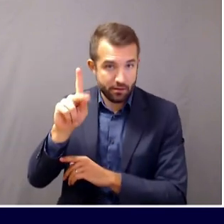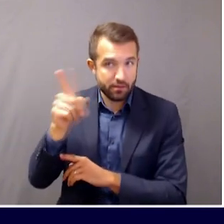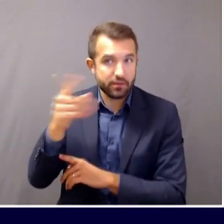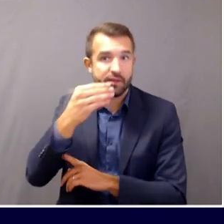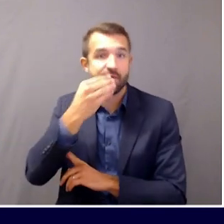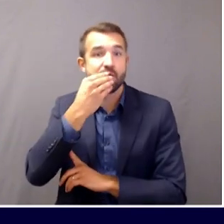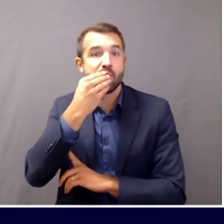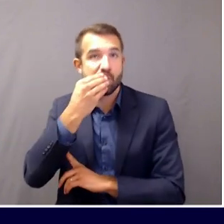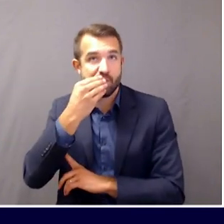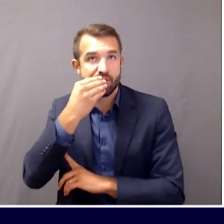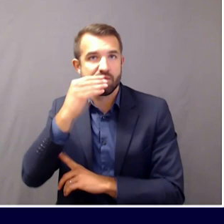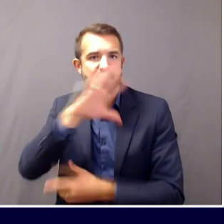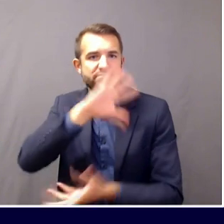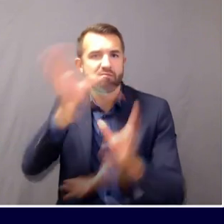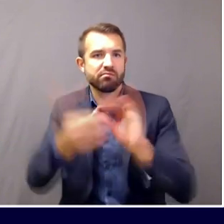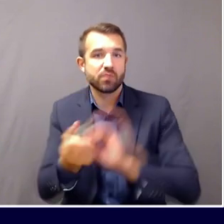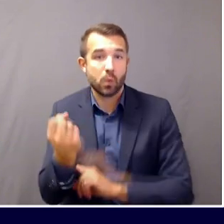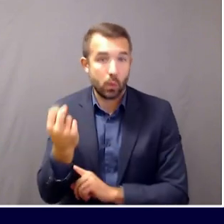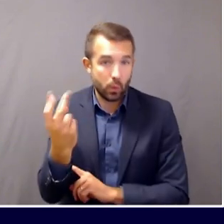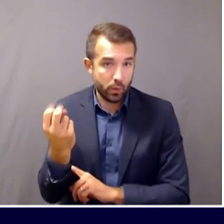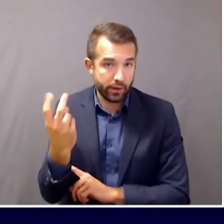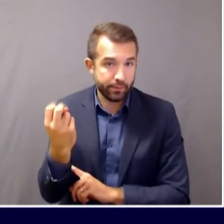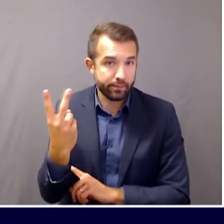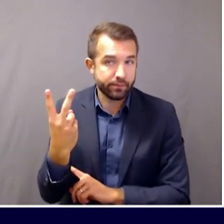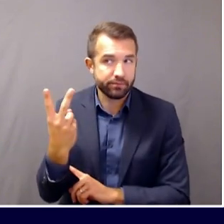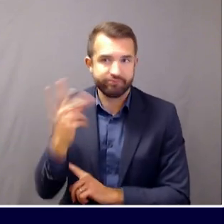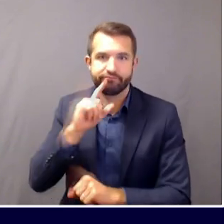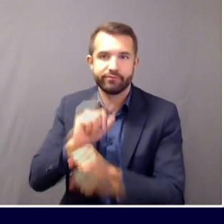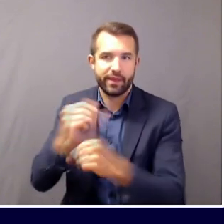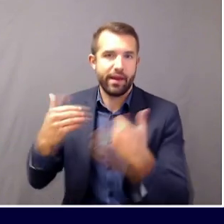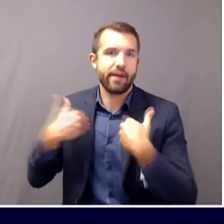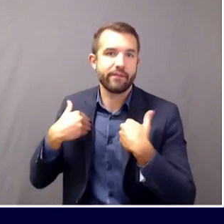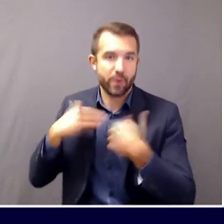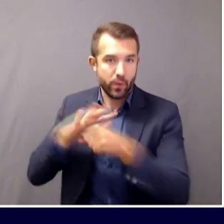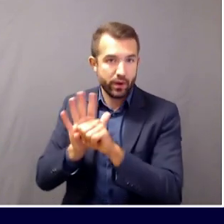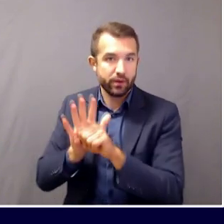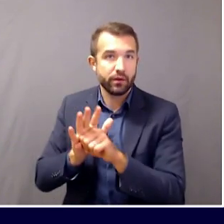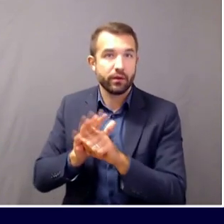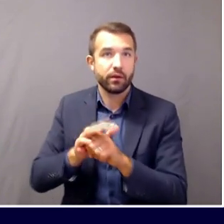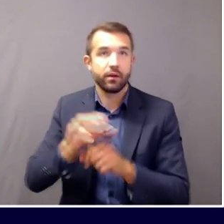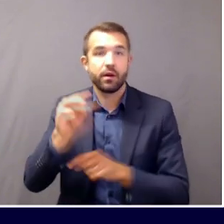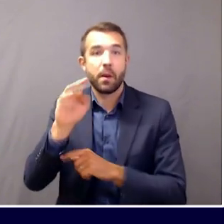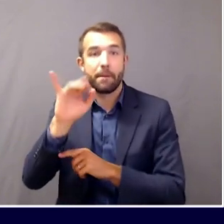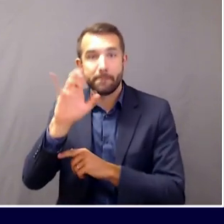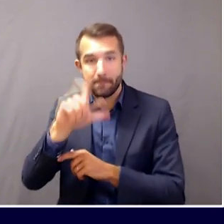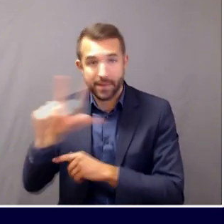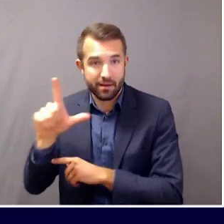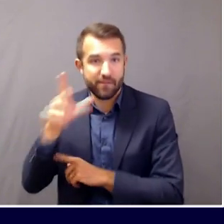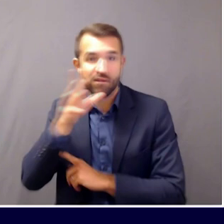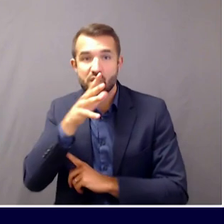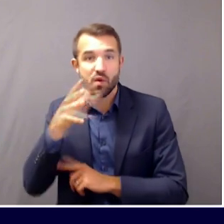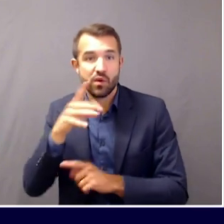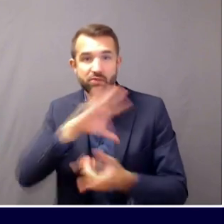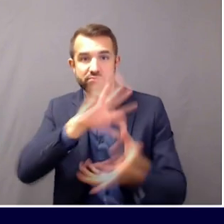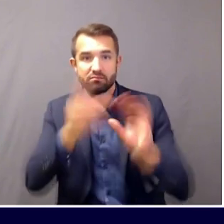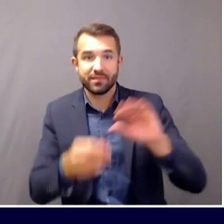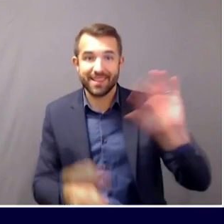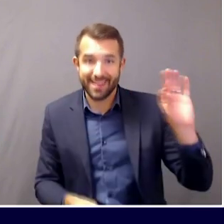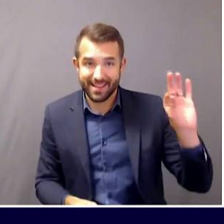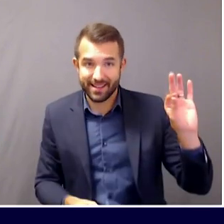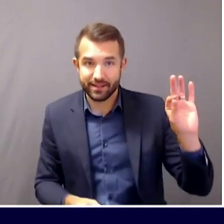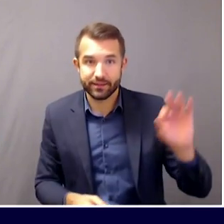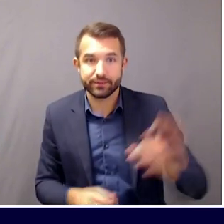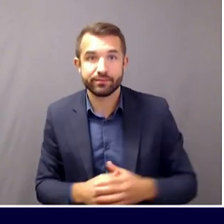cases now. At the Merrill Farm, a total of nine cases. And at Wyman's, a total of five